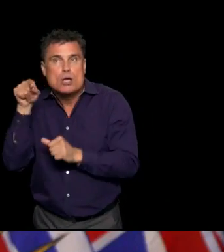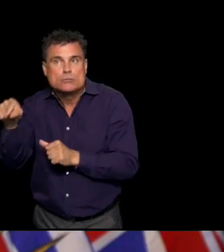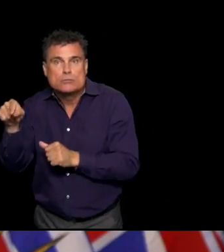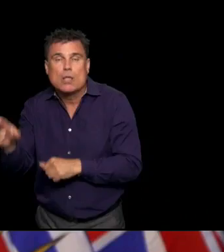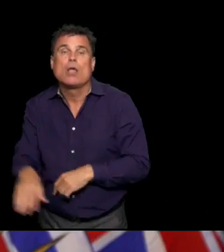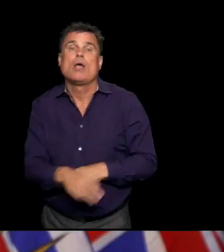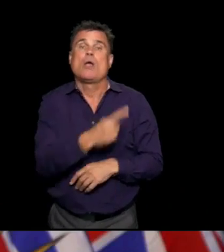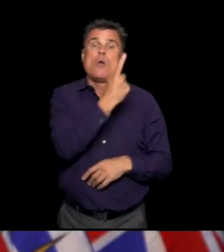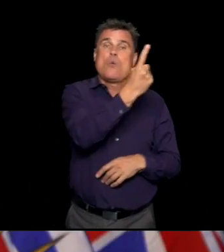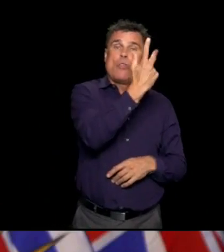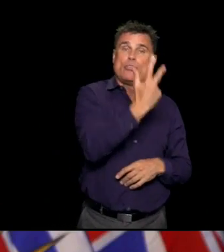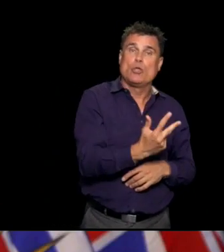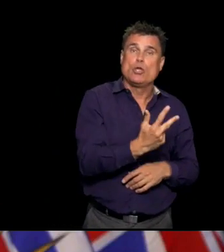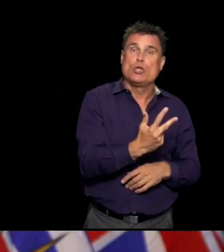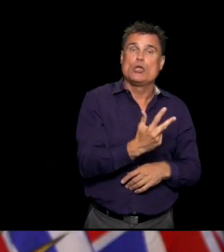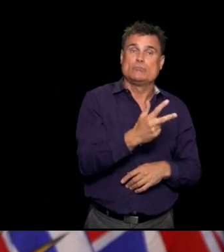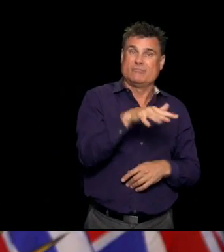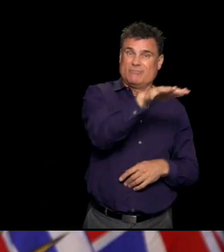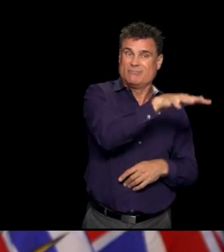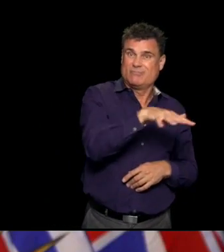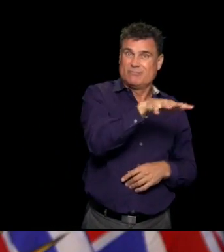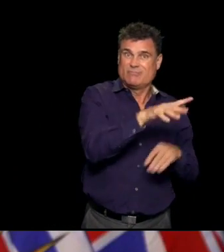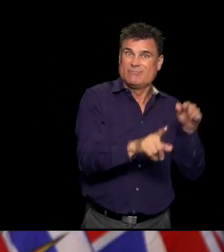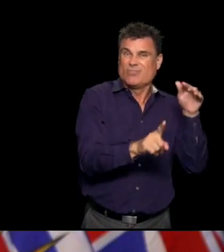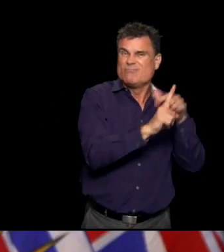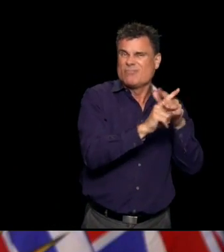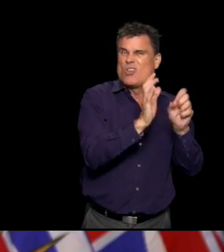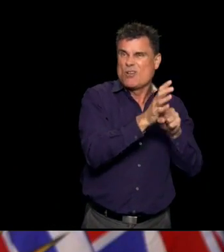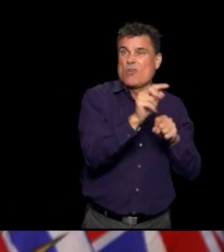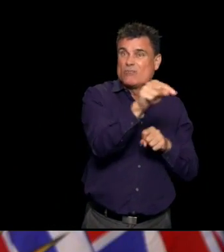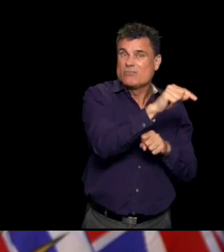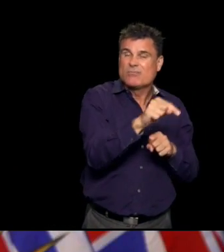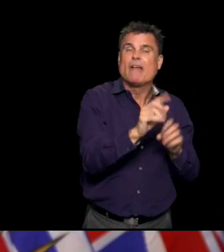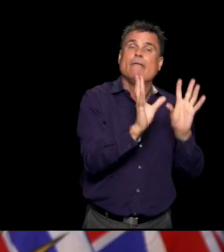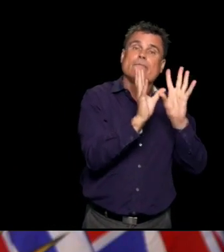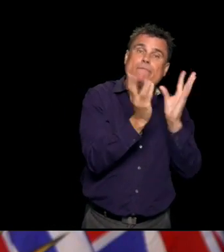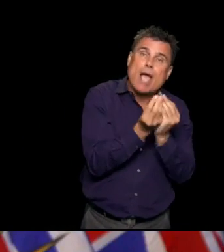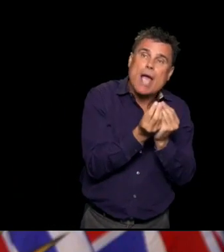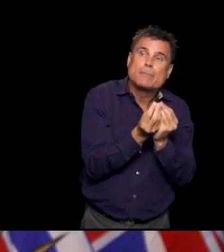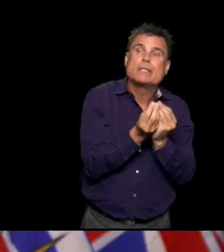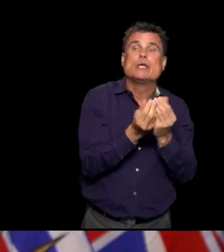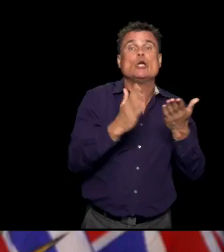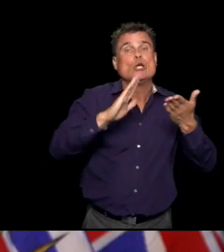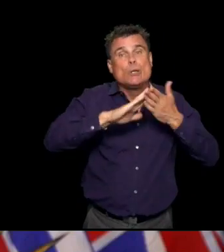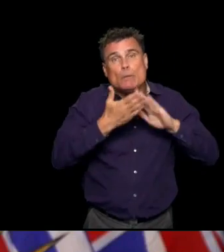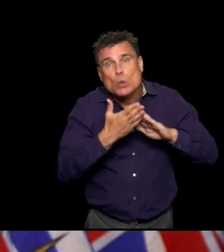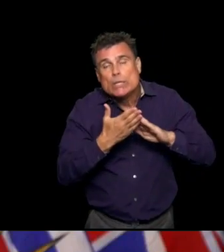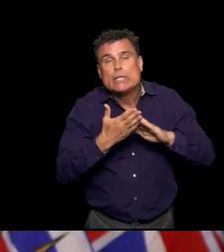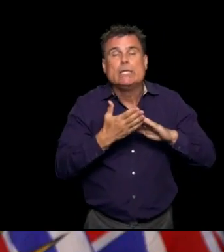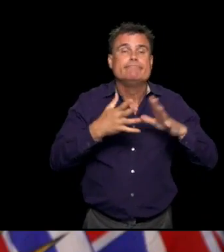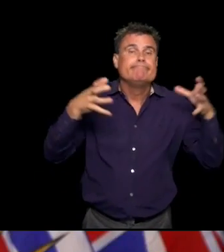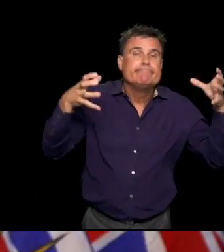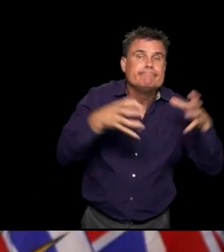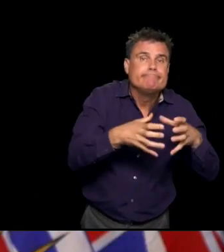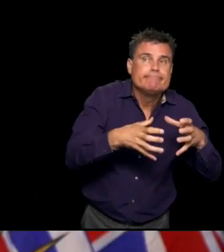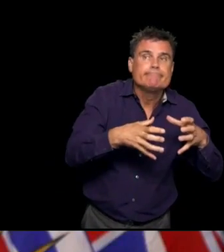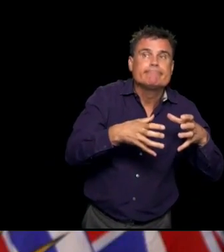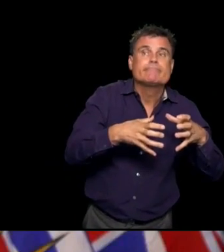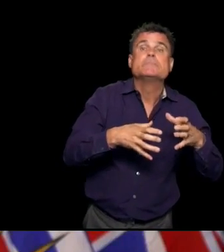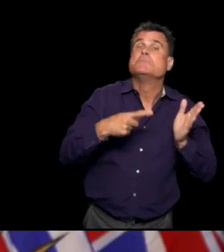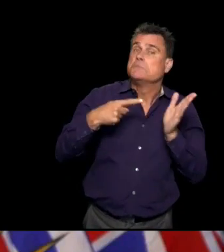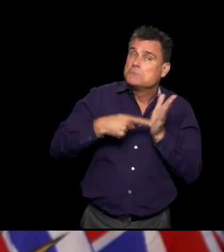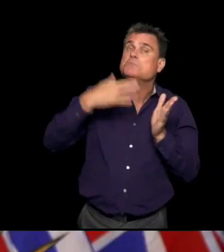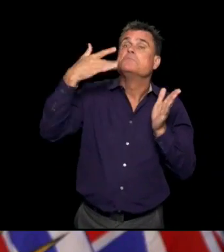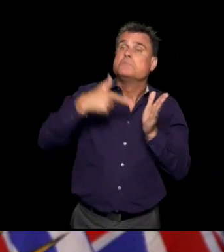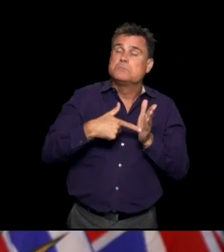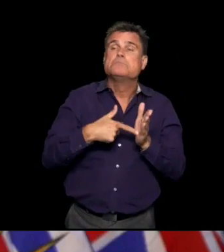And about a third are related to transmission within families and community groups. And so sometimes it's a